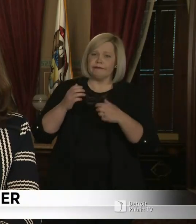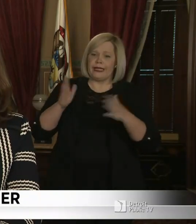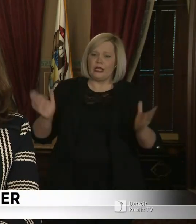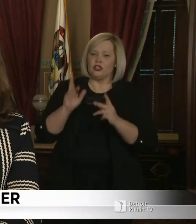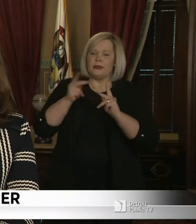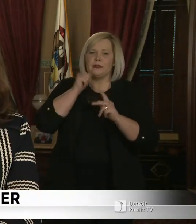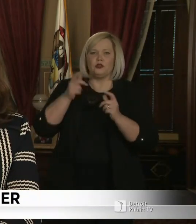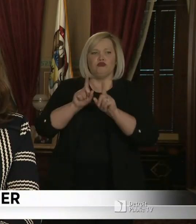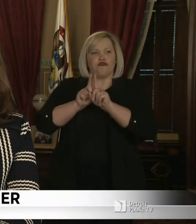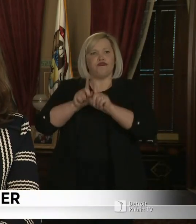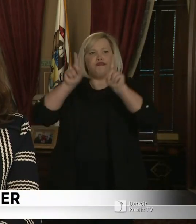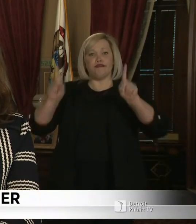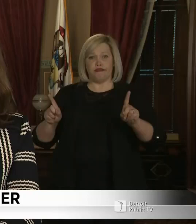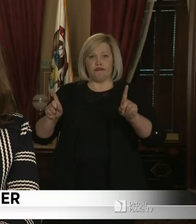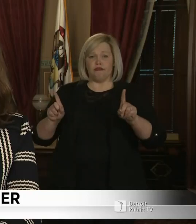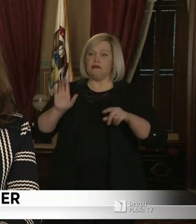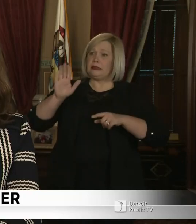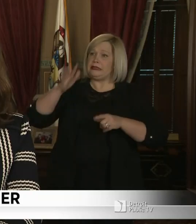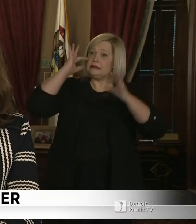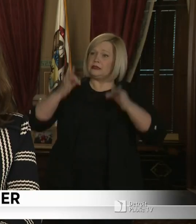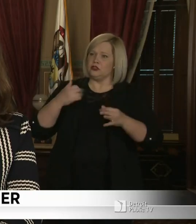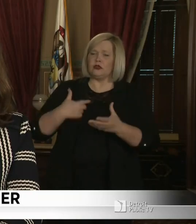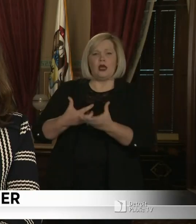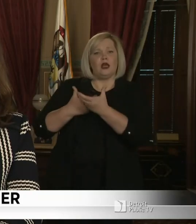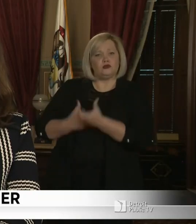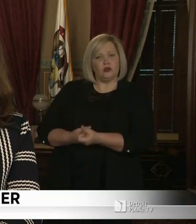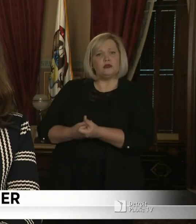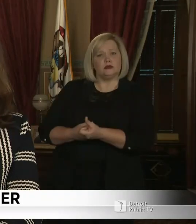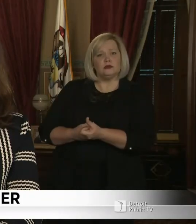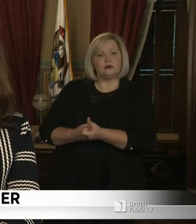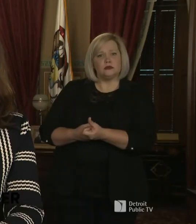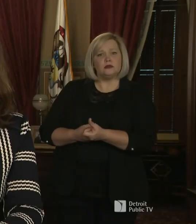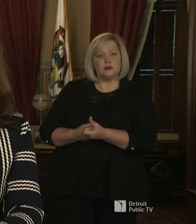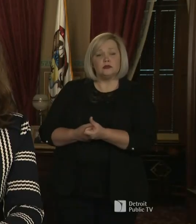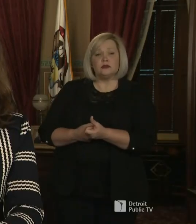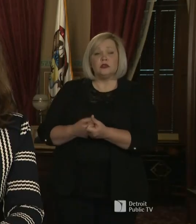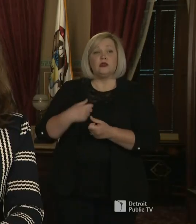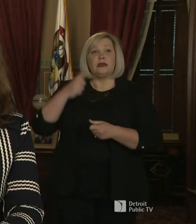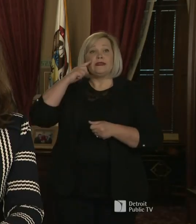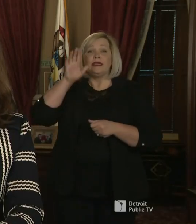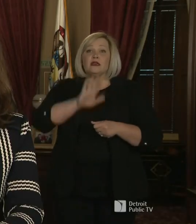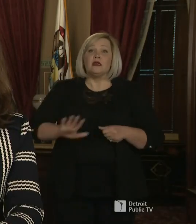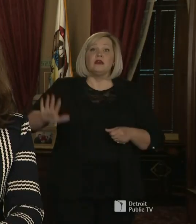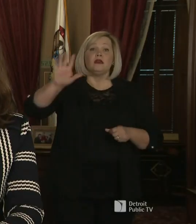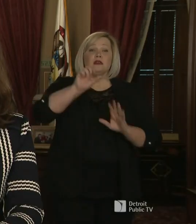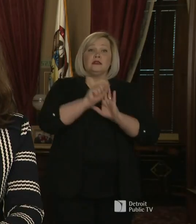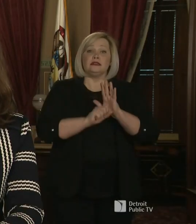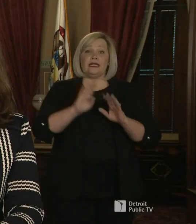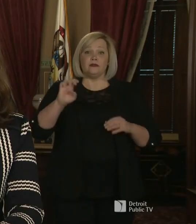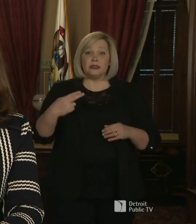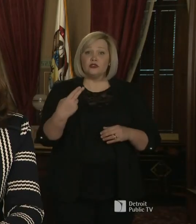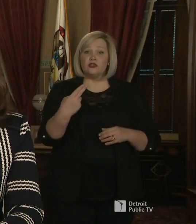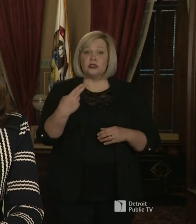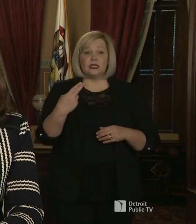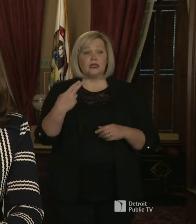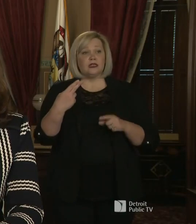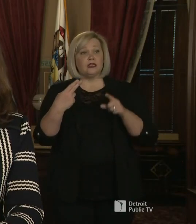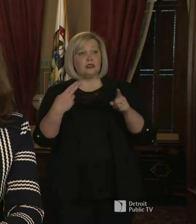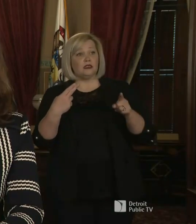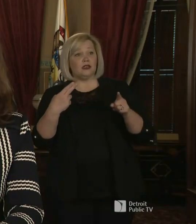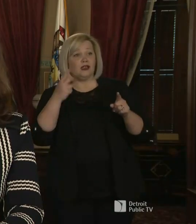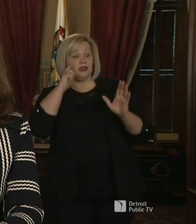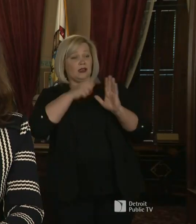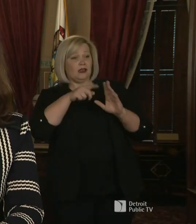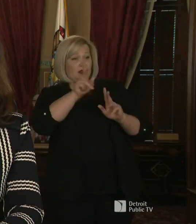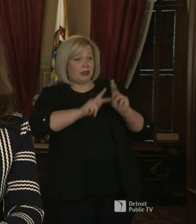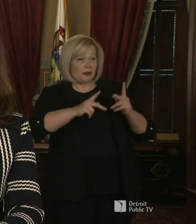his judgment when it comes to the city of Flint. I think as we look statewide and we look to where we have people congregating